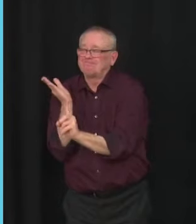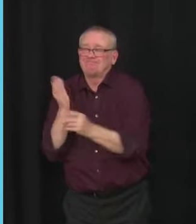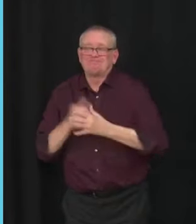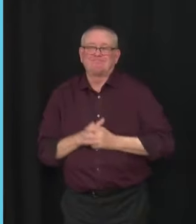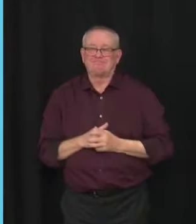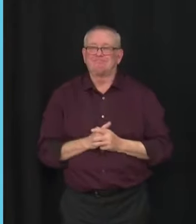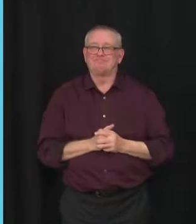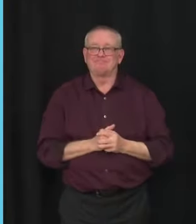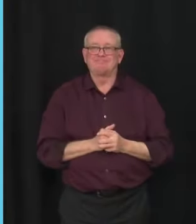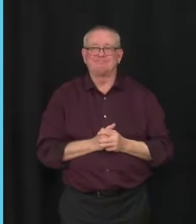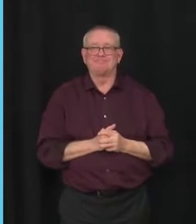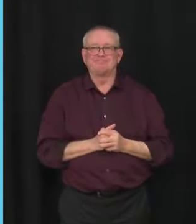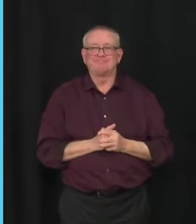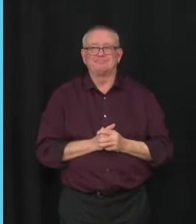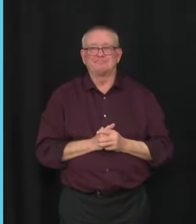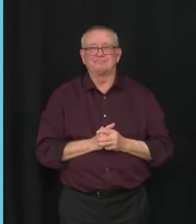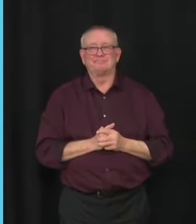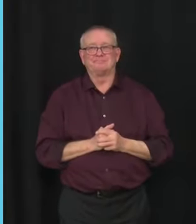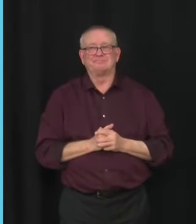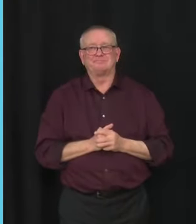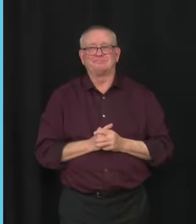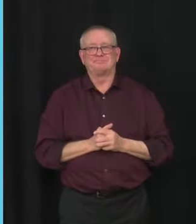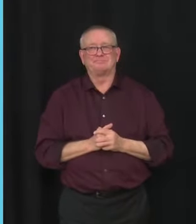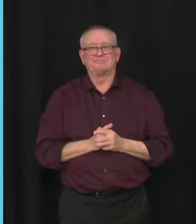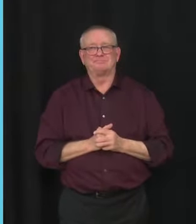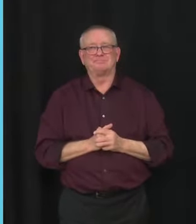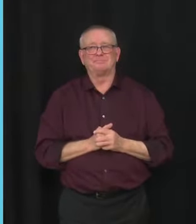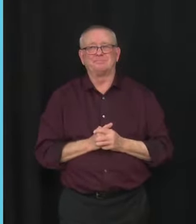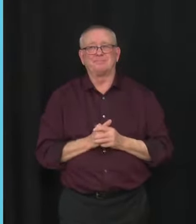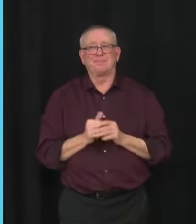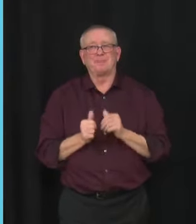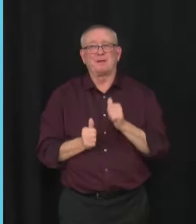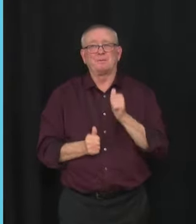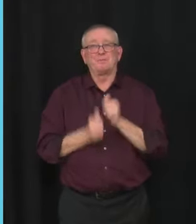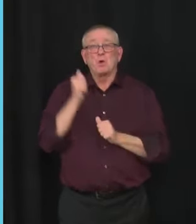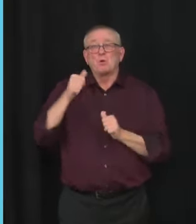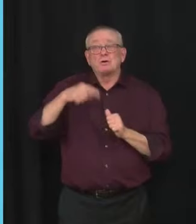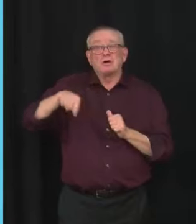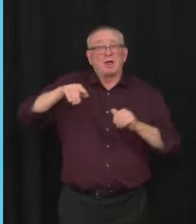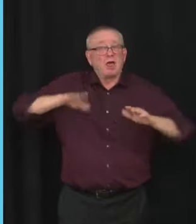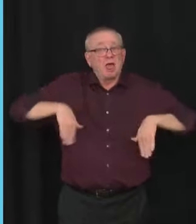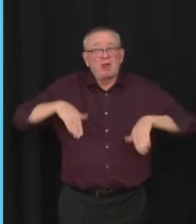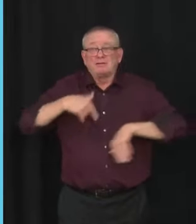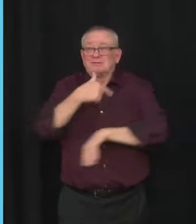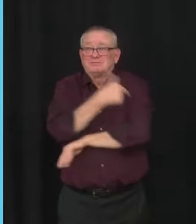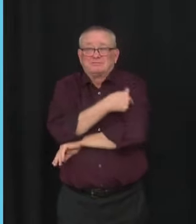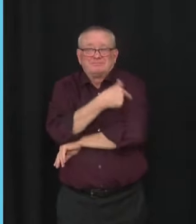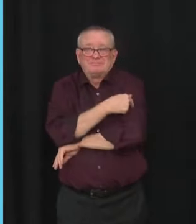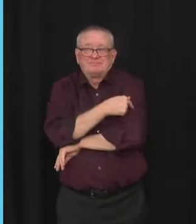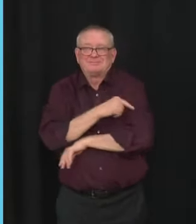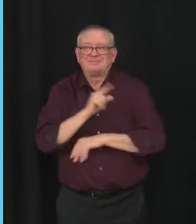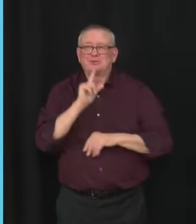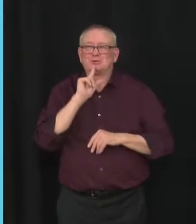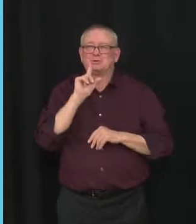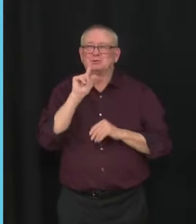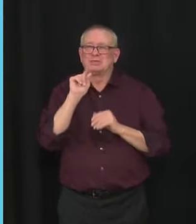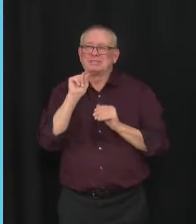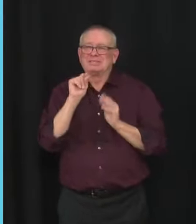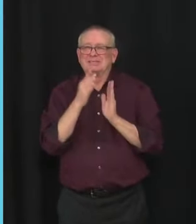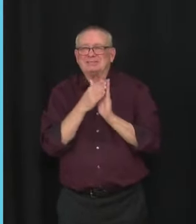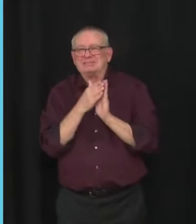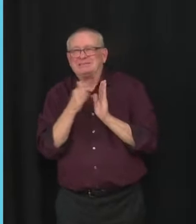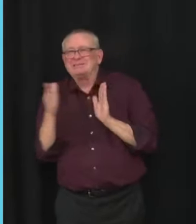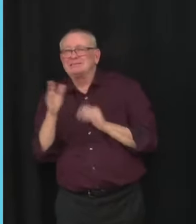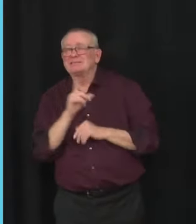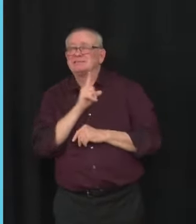of unvaccinated adults are in their 20s. And we think they tend to be single individuals who